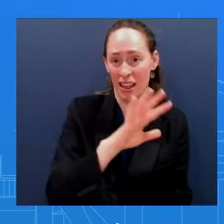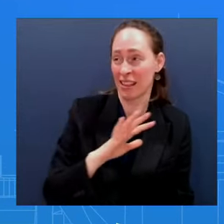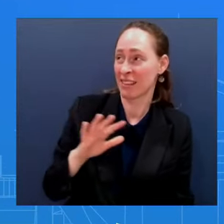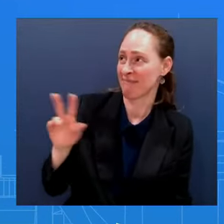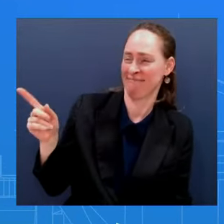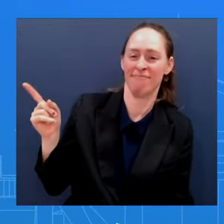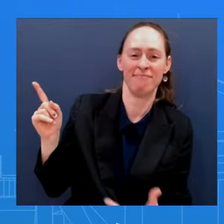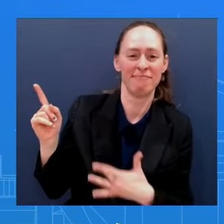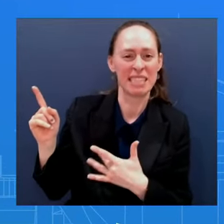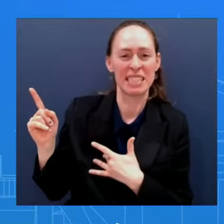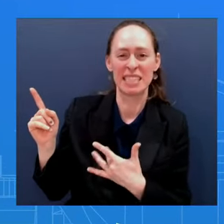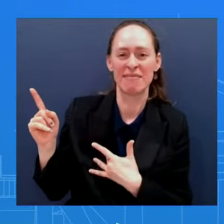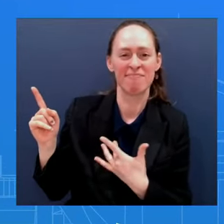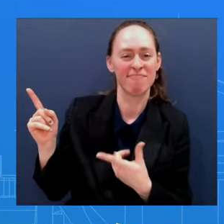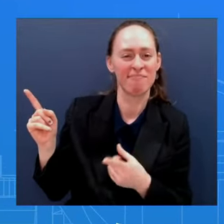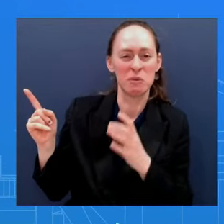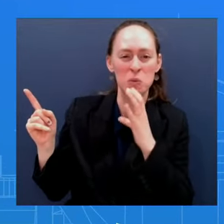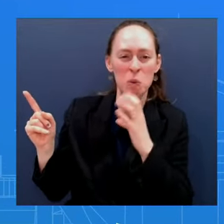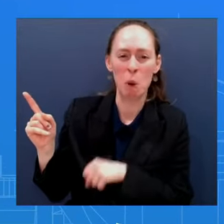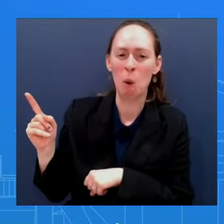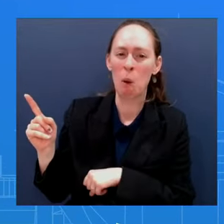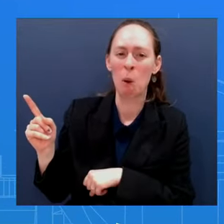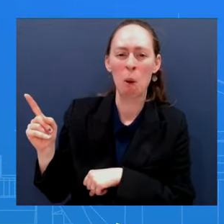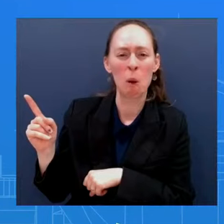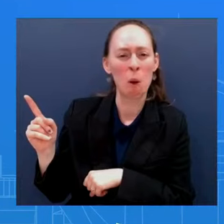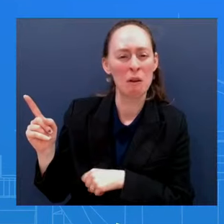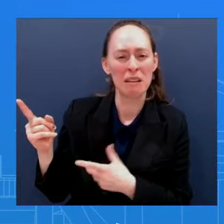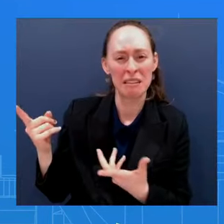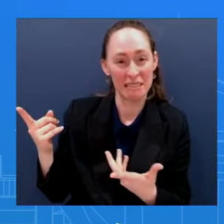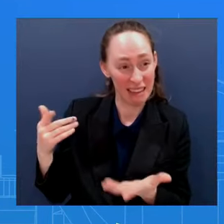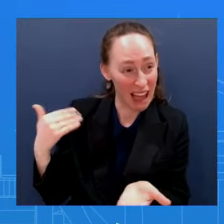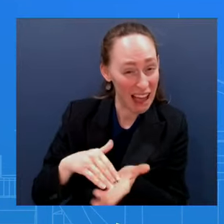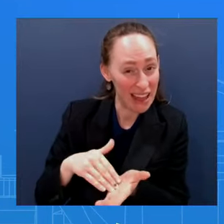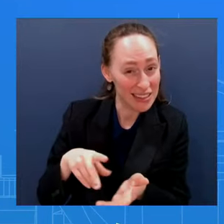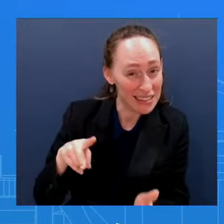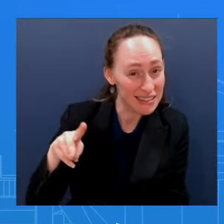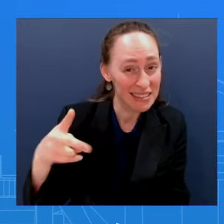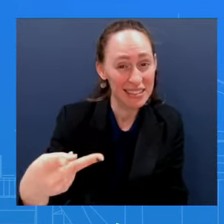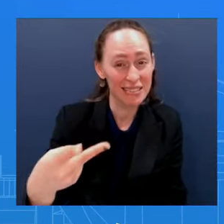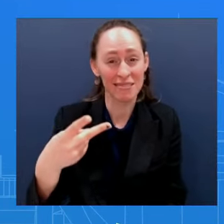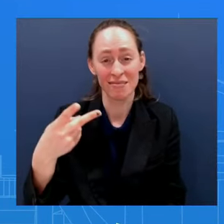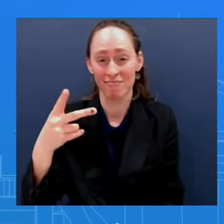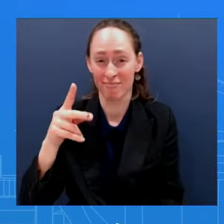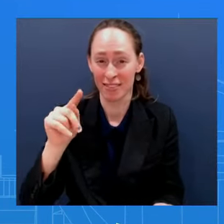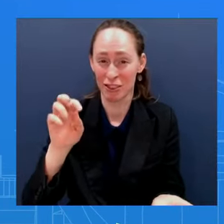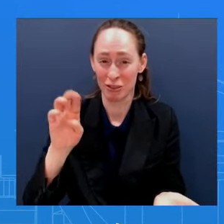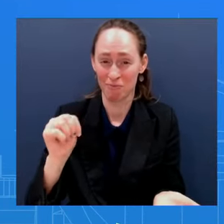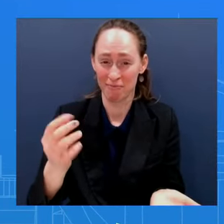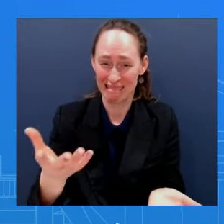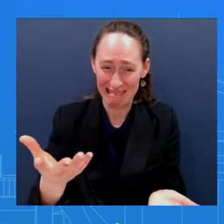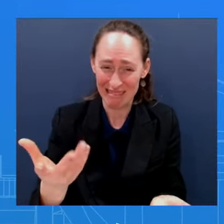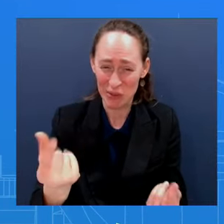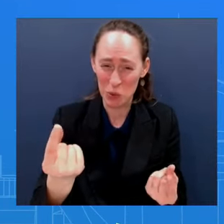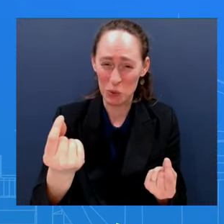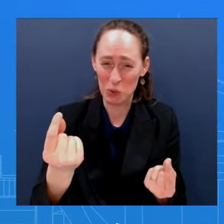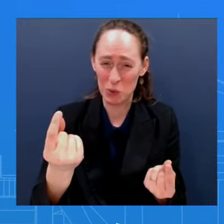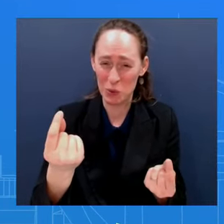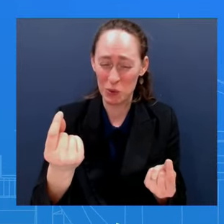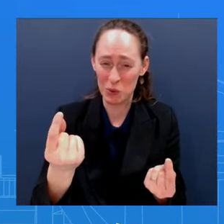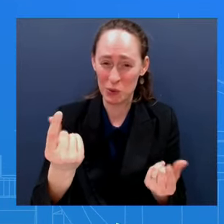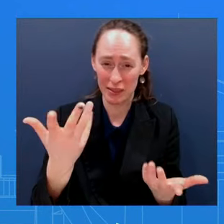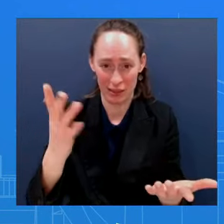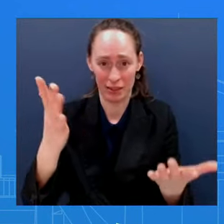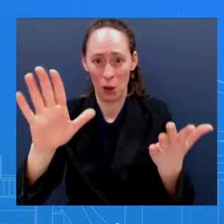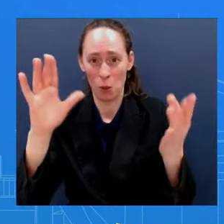strategy to try and change that perception? look, we're going to continue to lead on leadership, right? We're going to continue to focus on what this President has been able to get done